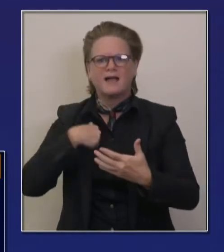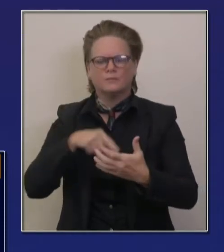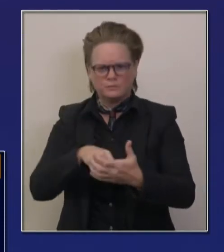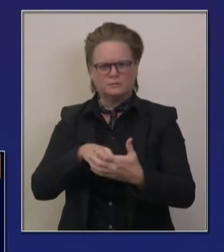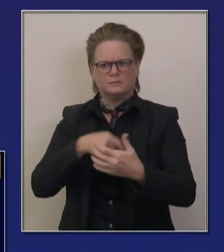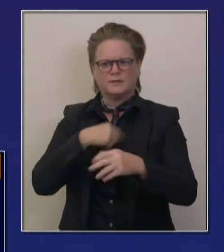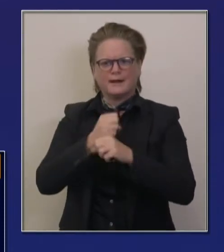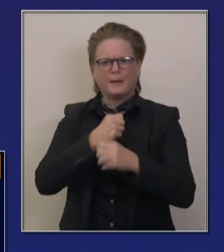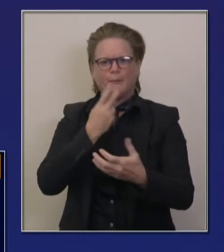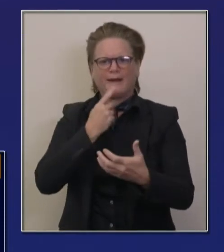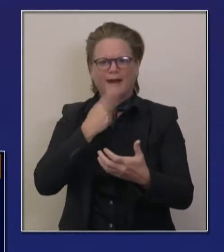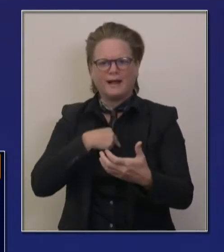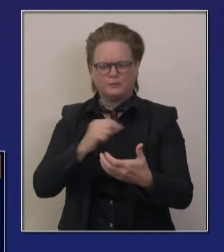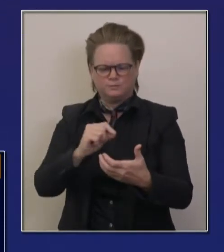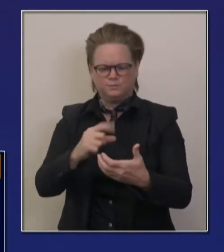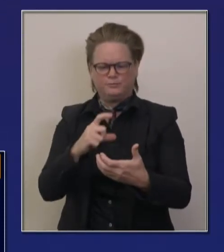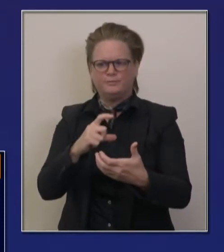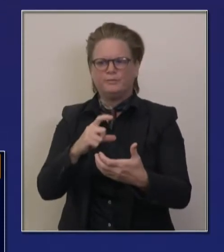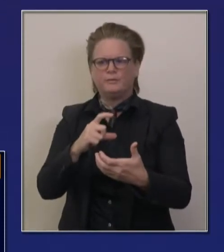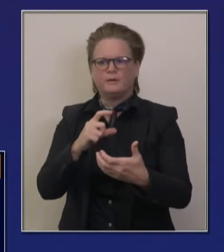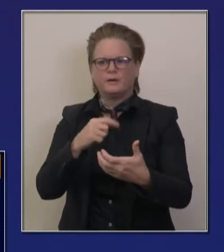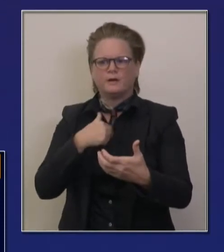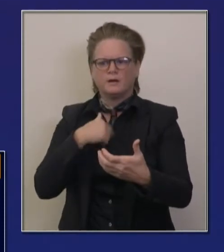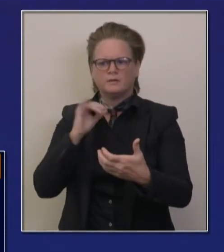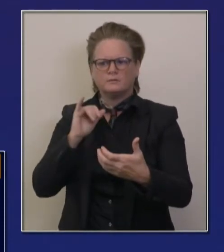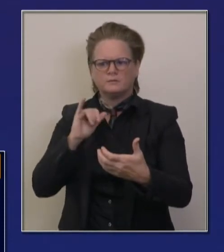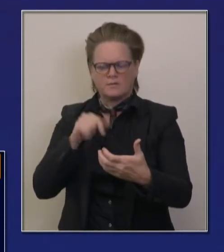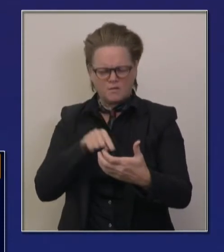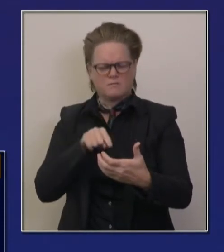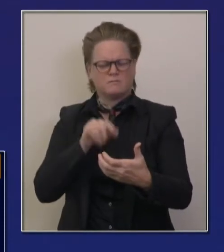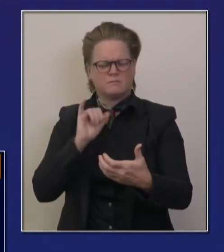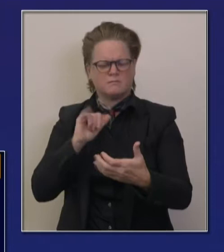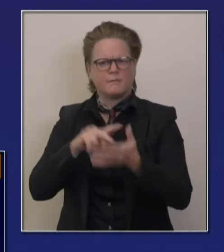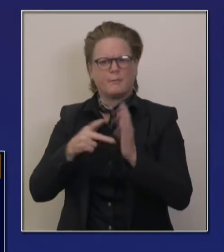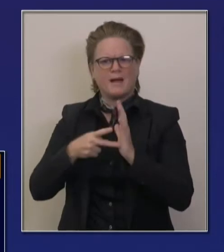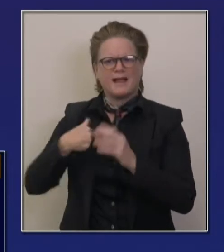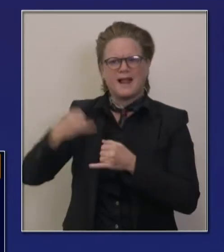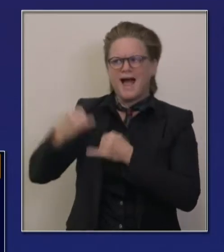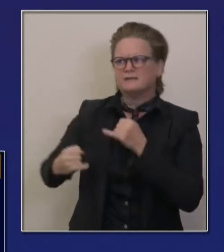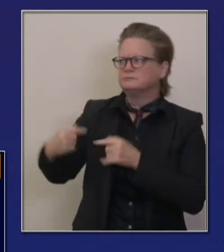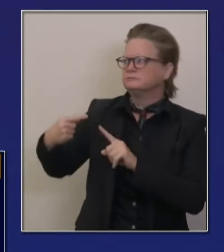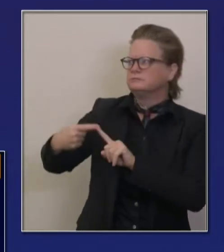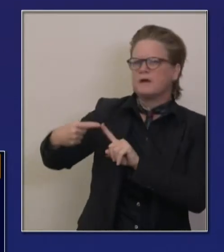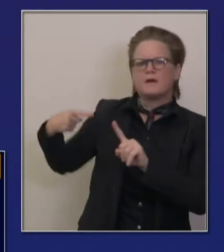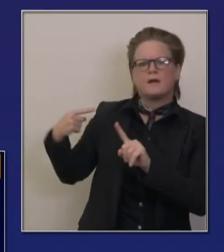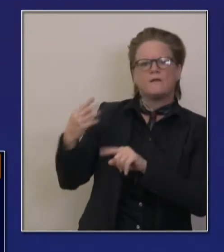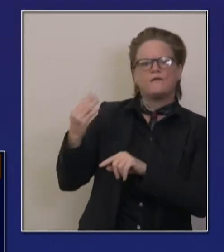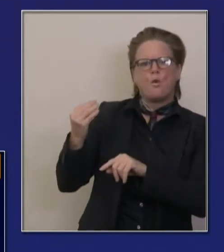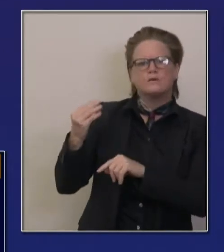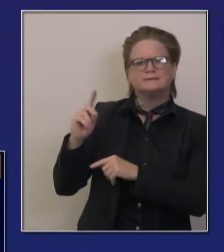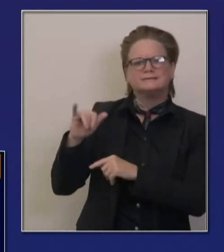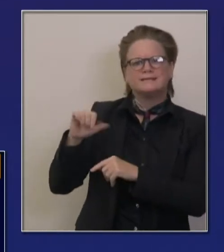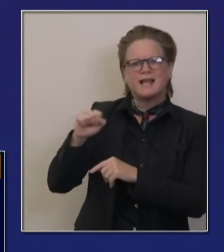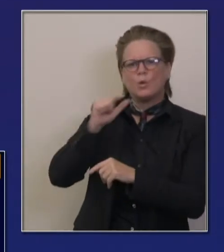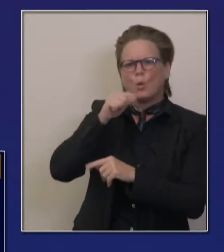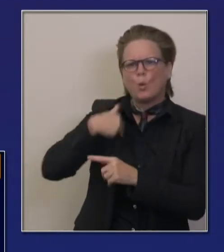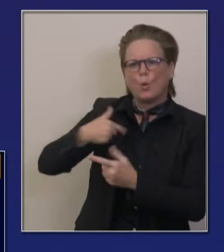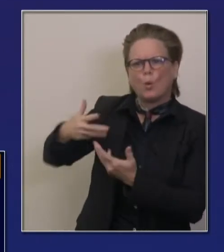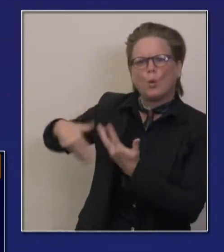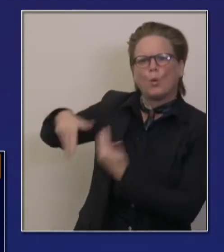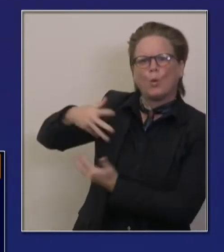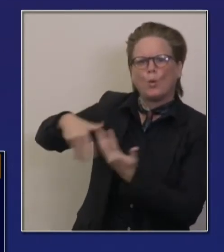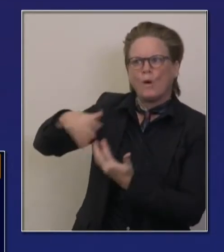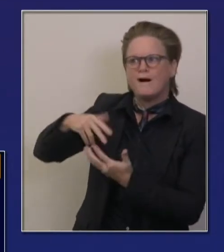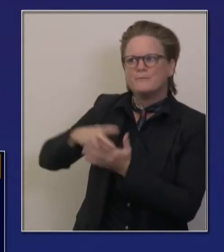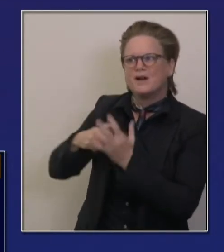this prompt for more information. That more information will lead you to information that's been provided by the California Department